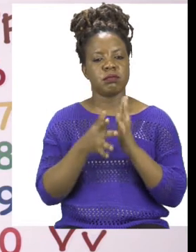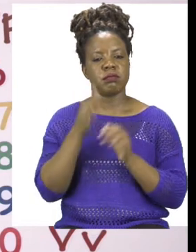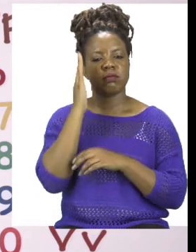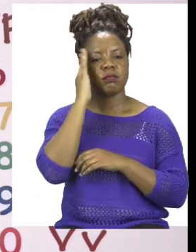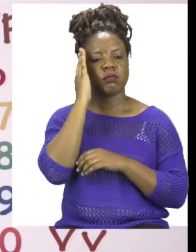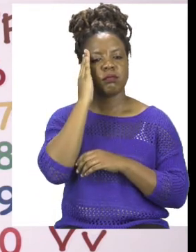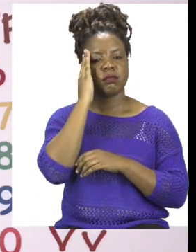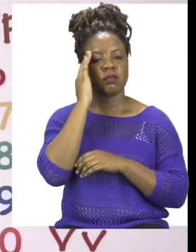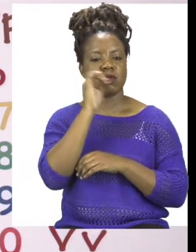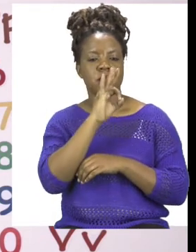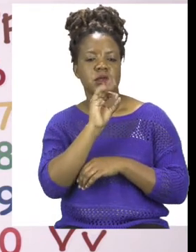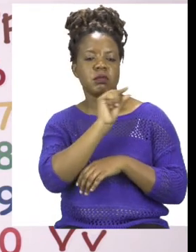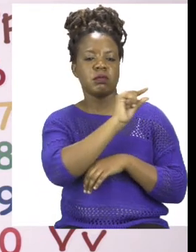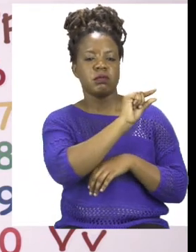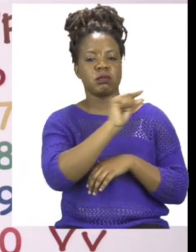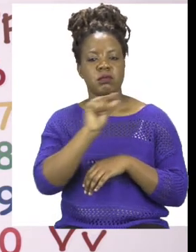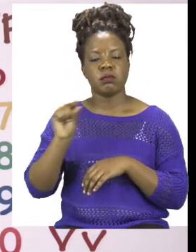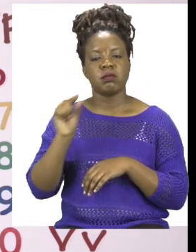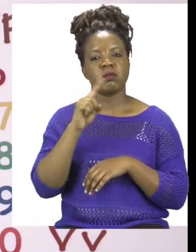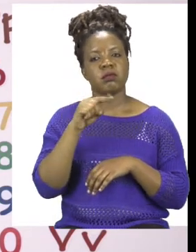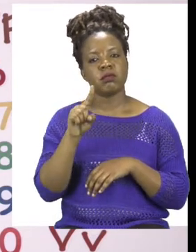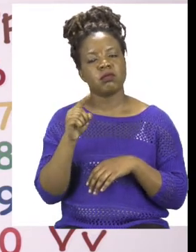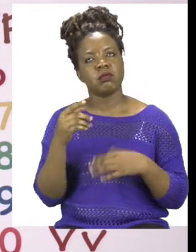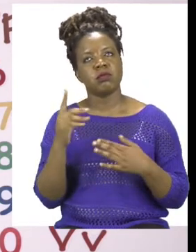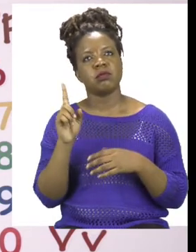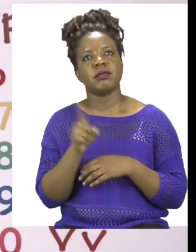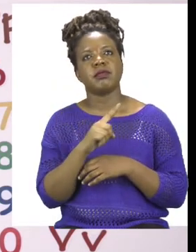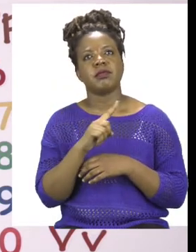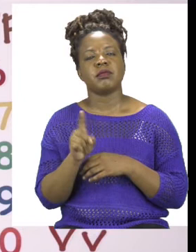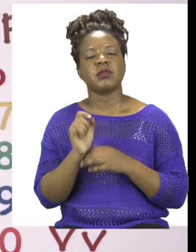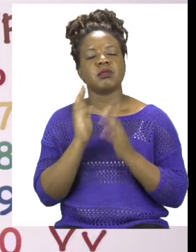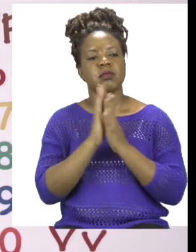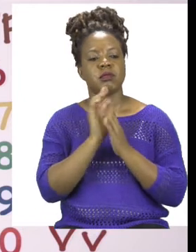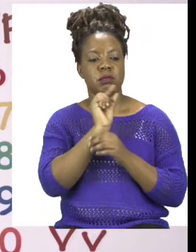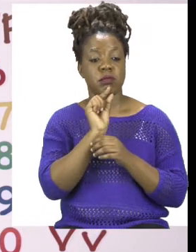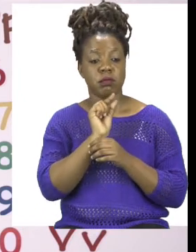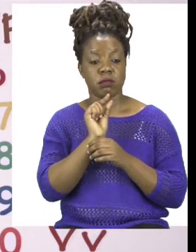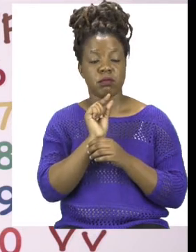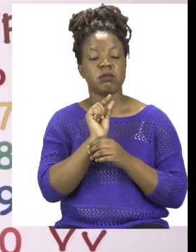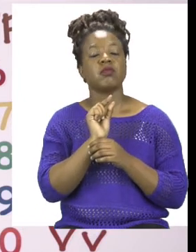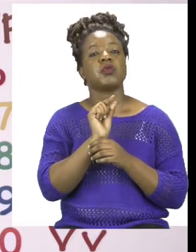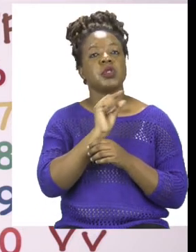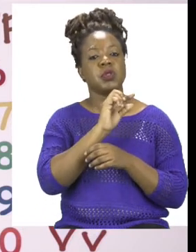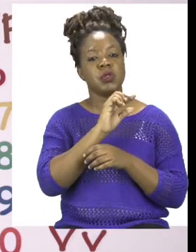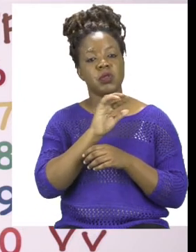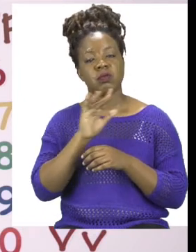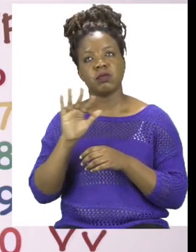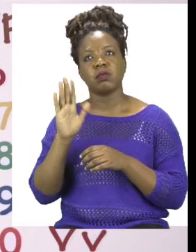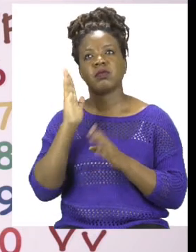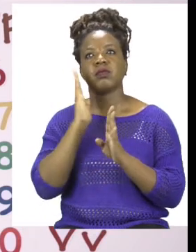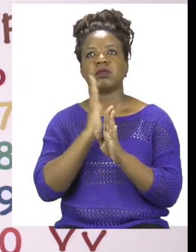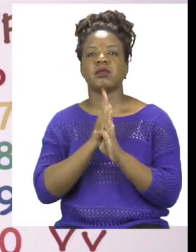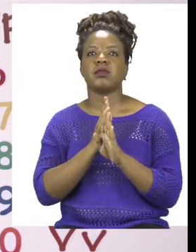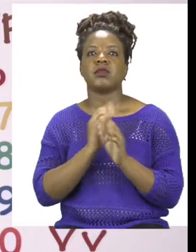to know whether your sentence makes sense. Spile your words correctly and use words that you already know what they mean.